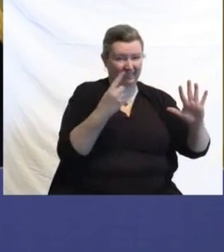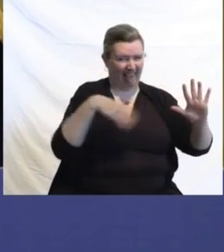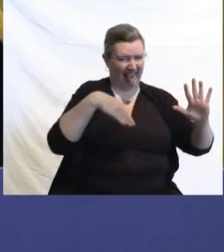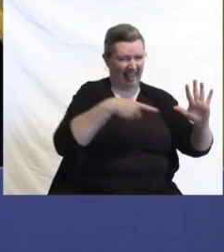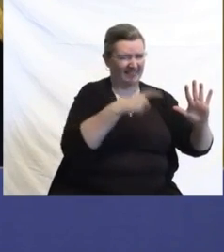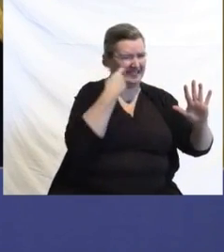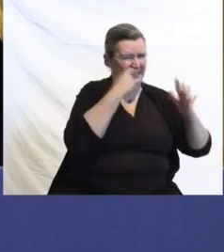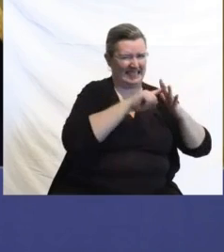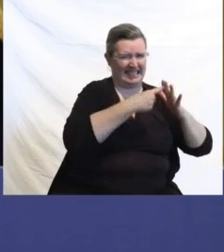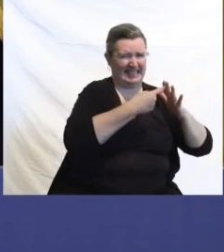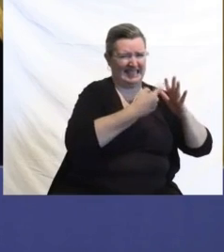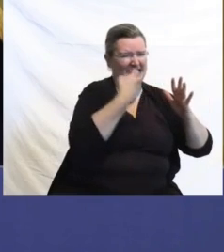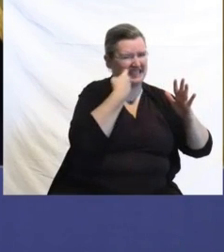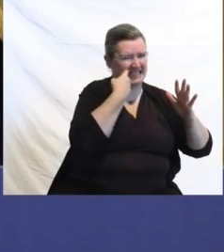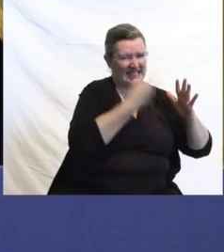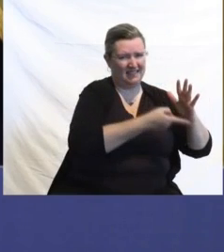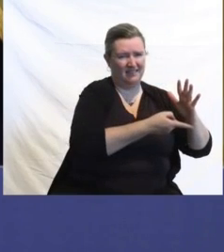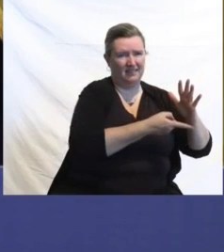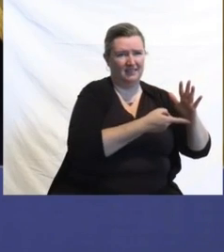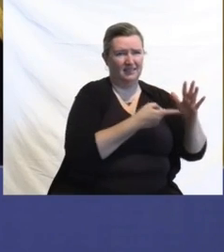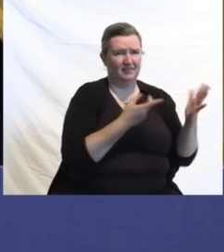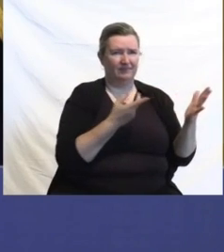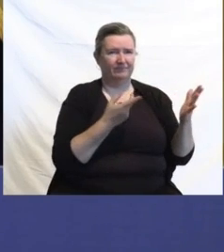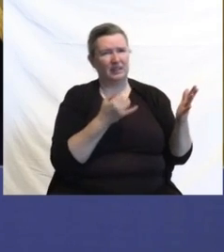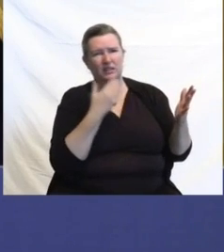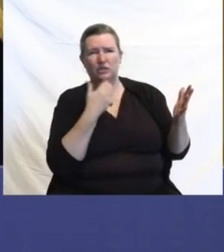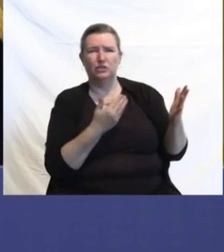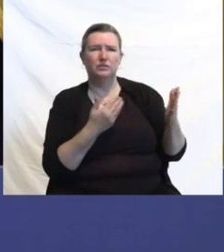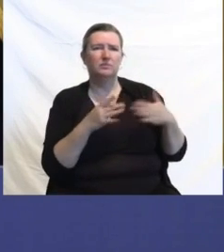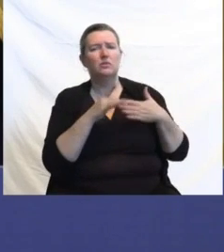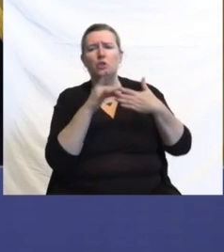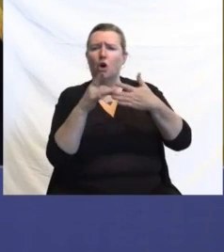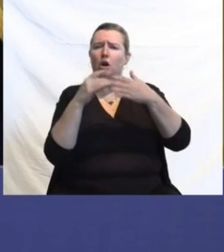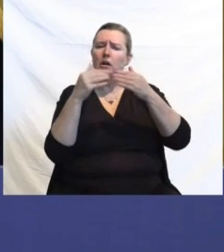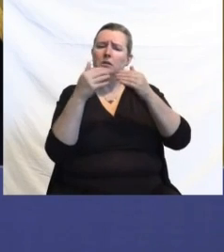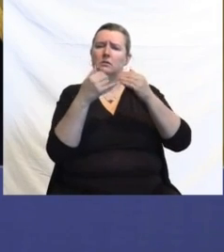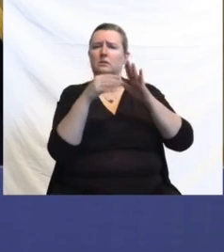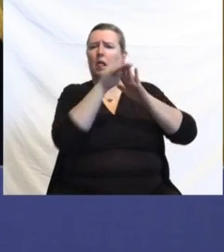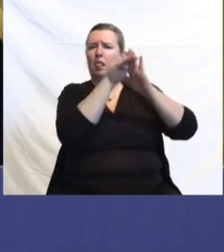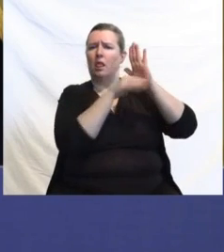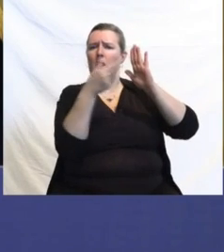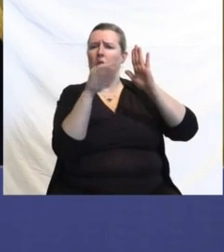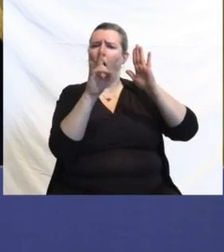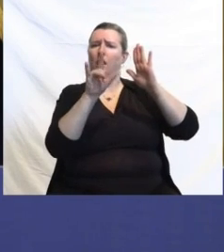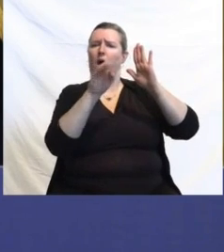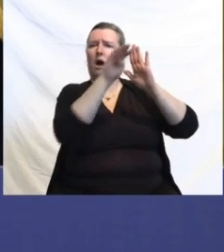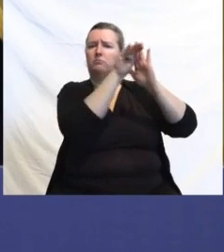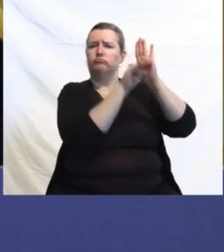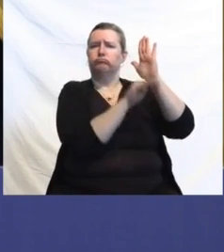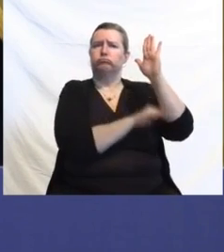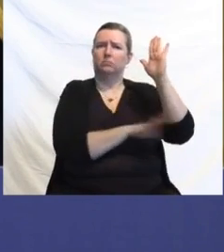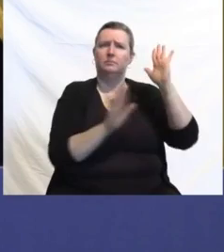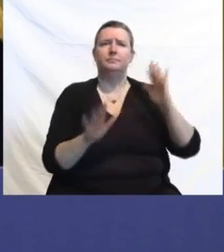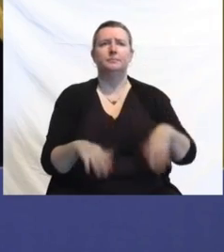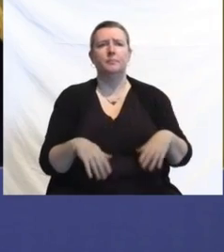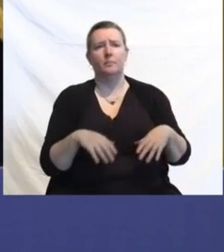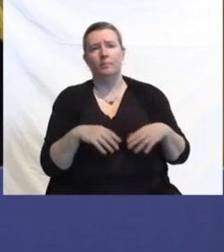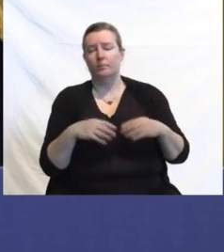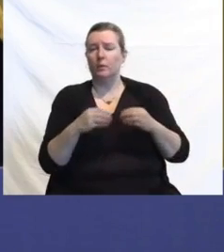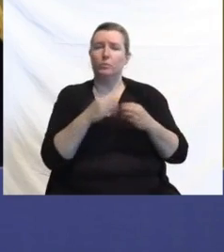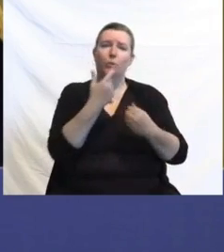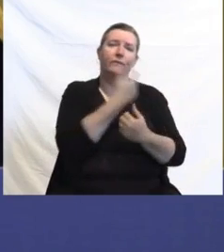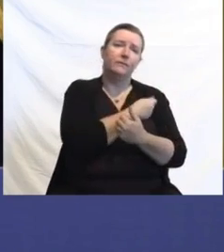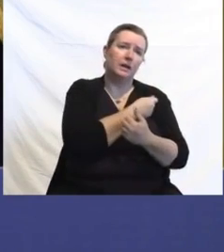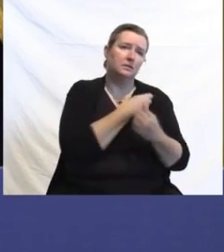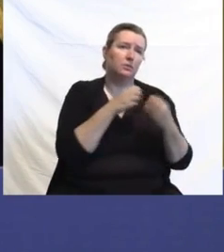way of thinking, is a guideline. But listen, the more kids we can get vaccinated, the more everybody's we can get boosted, the faster